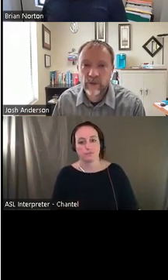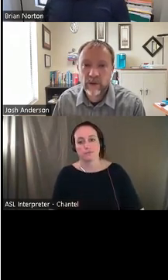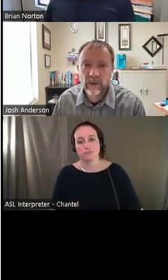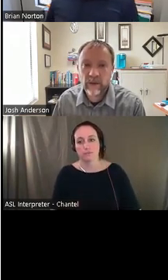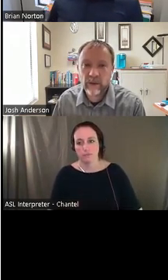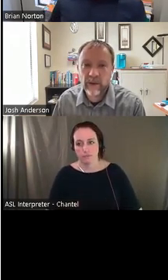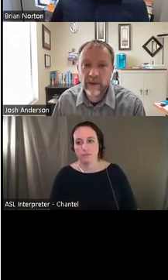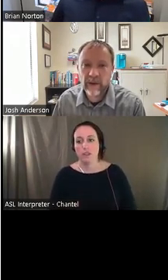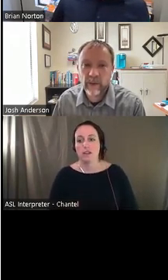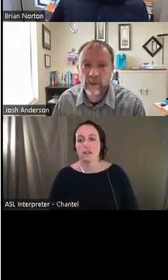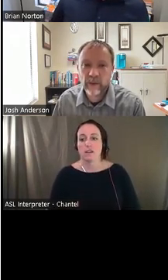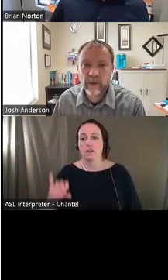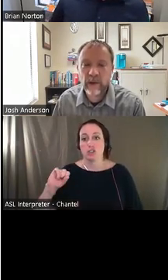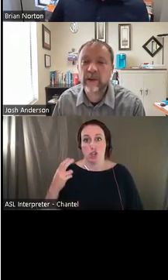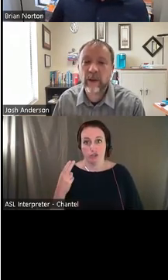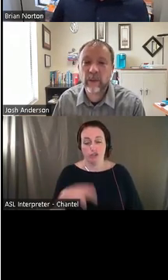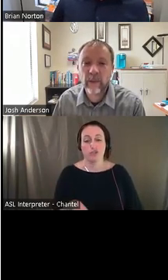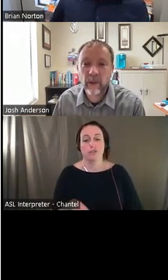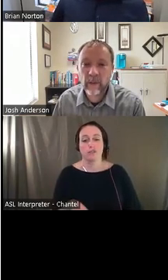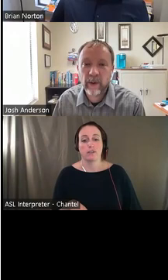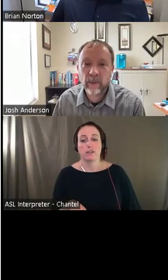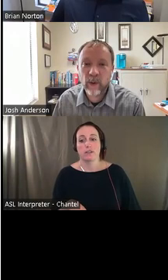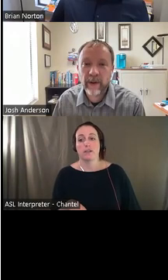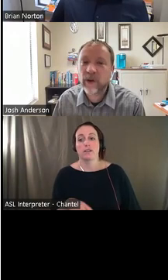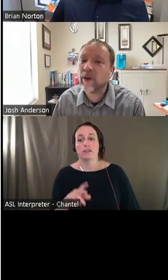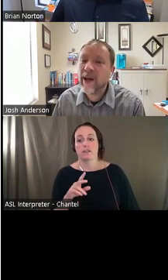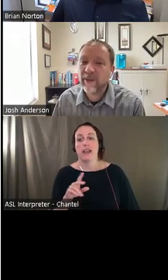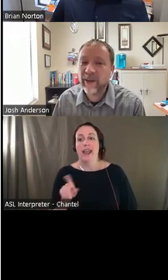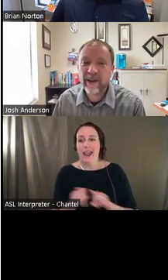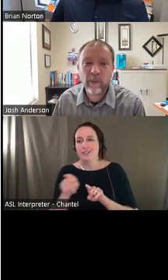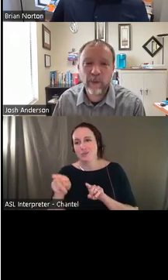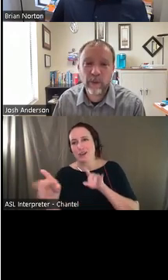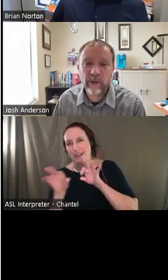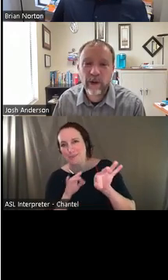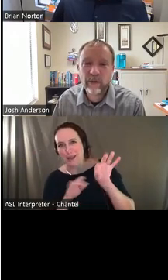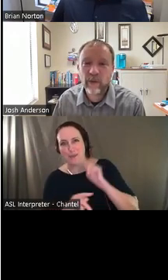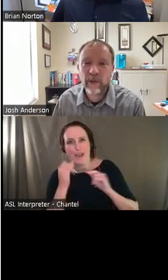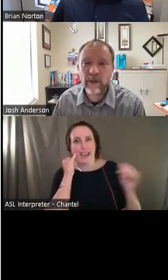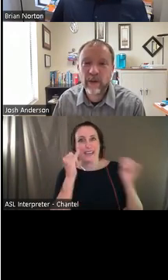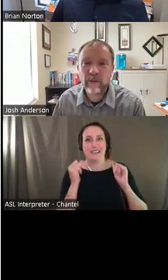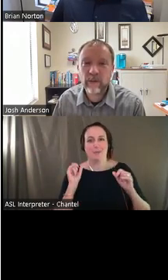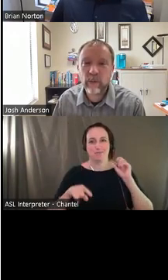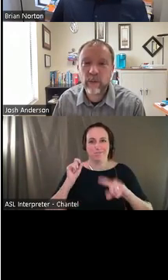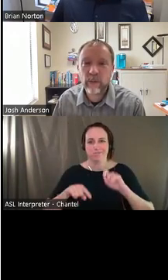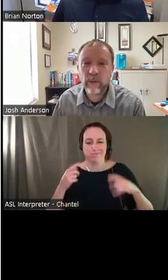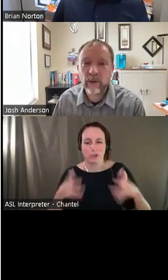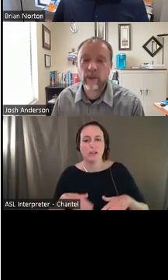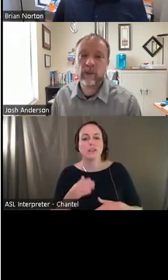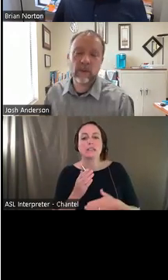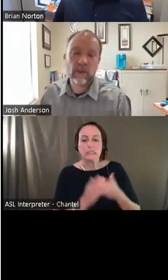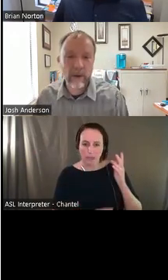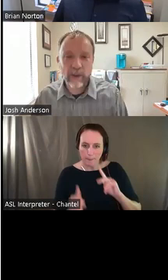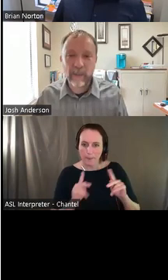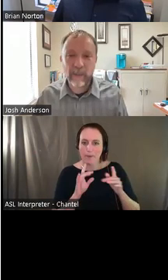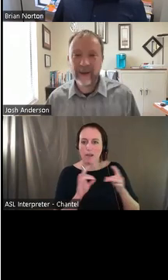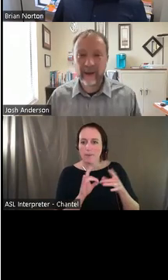So just to, to start kind of going through them as you were talking, because they were, they were coming up quick. So I see a couple of folks that kind of jumped on the, the super, you know,